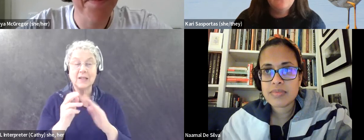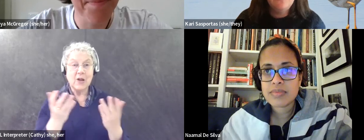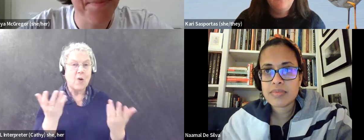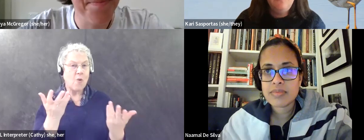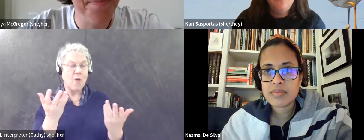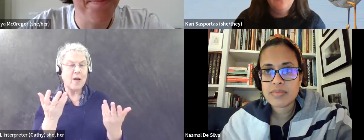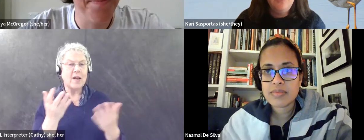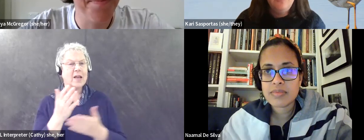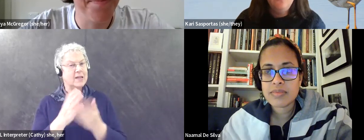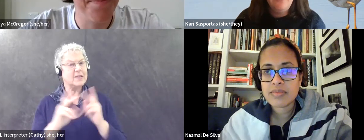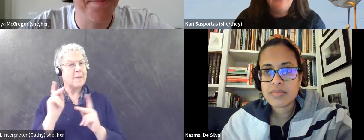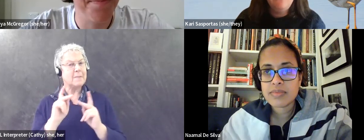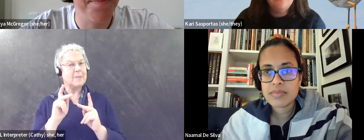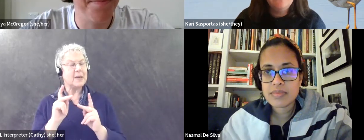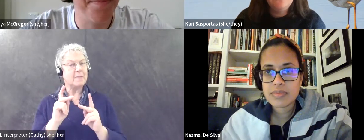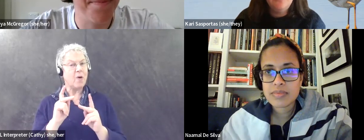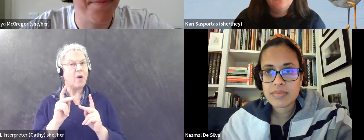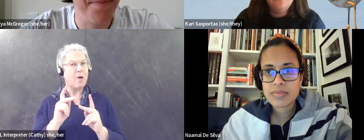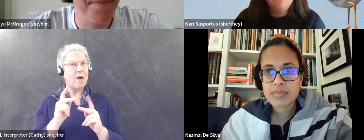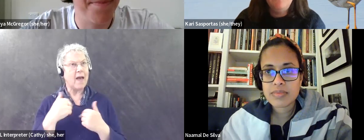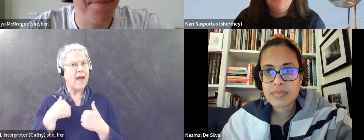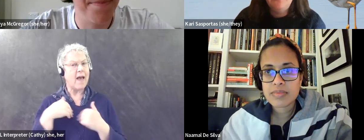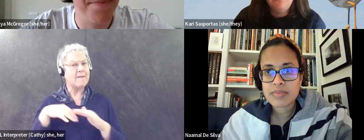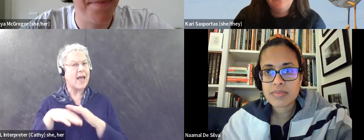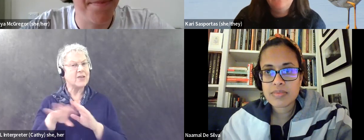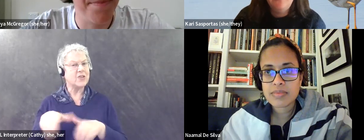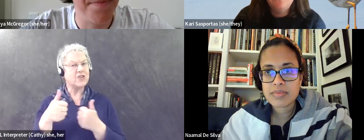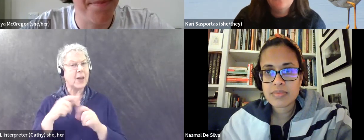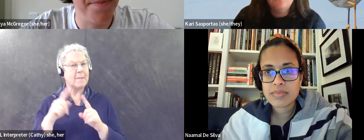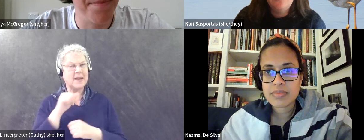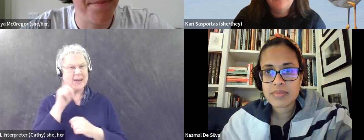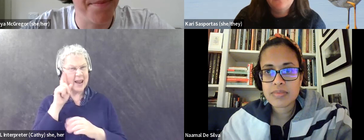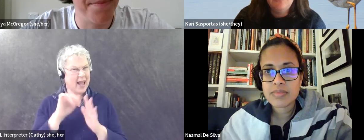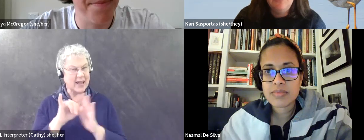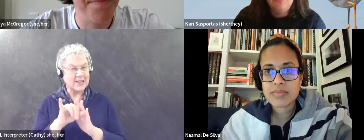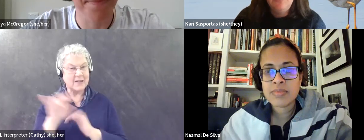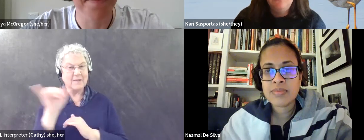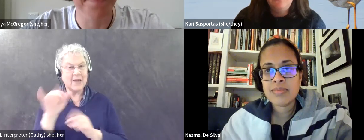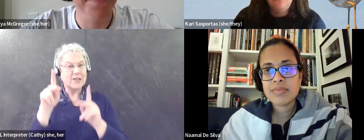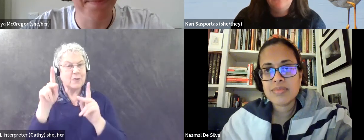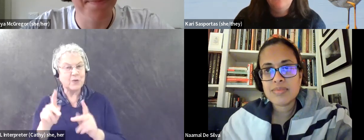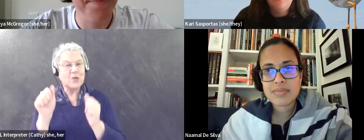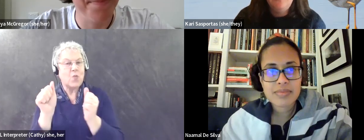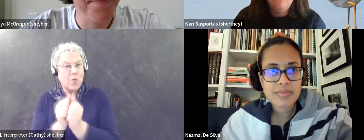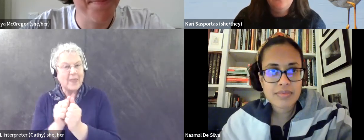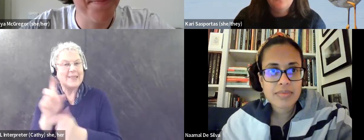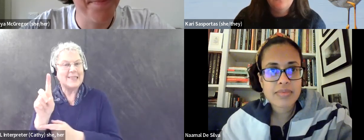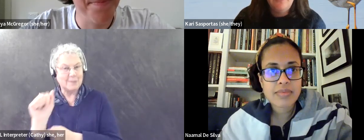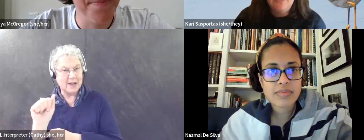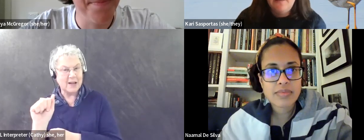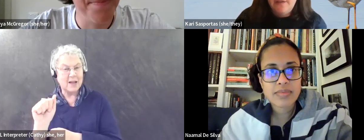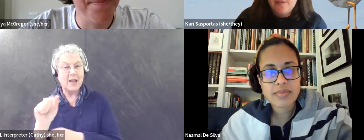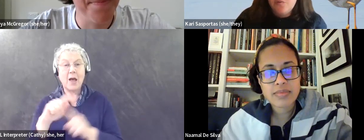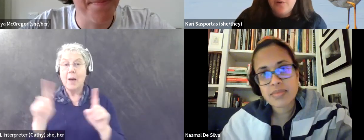you said, there's some people who have access challenges, but may not identify as a person with a disability. Um, but if you're